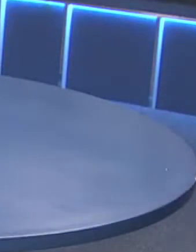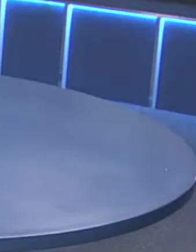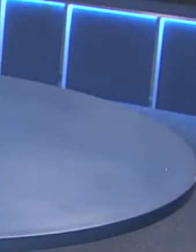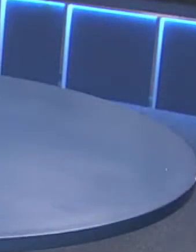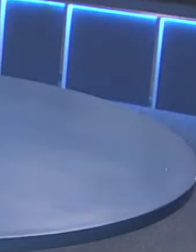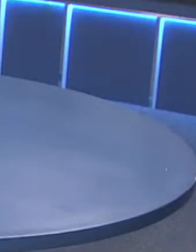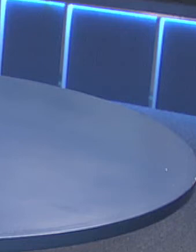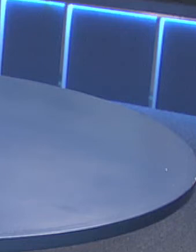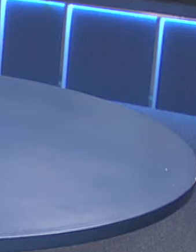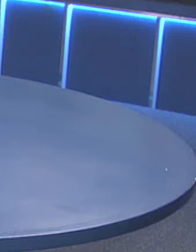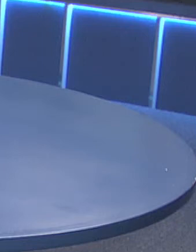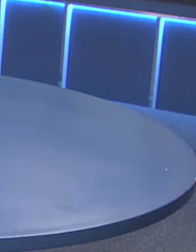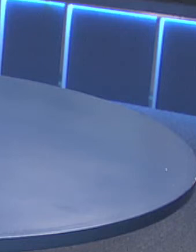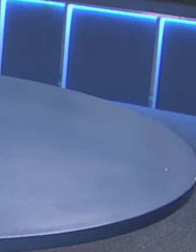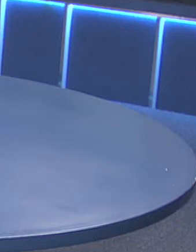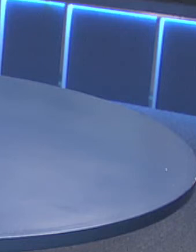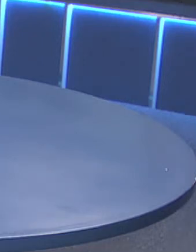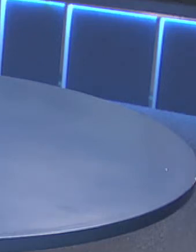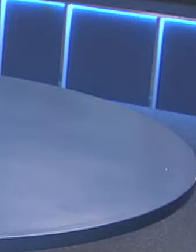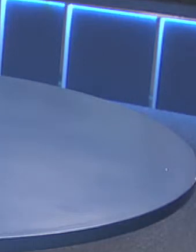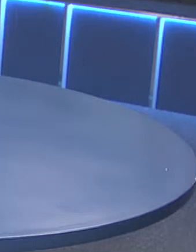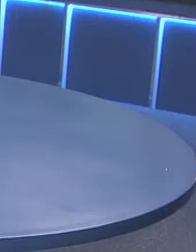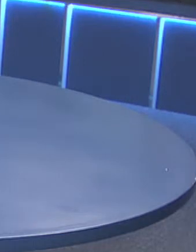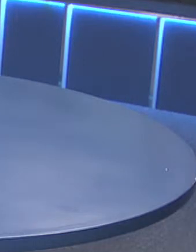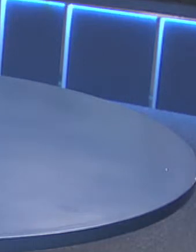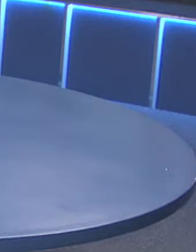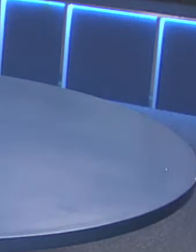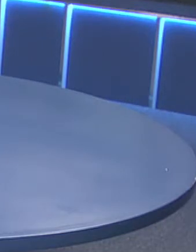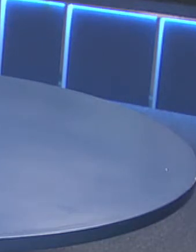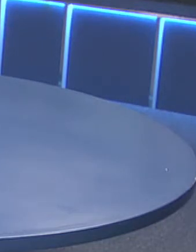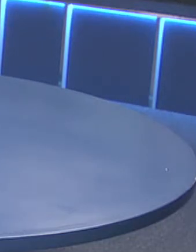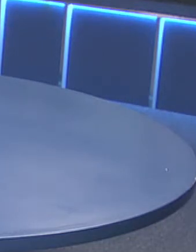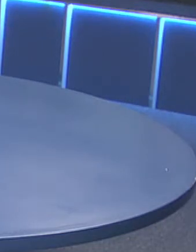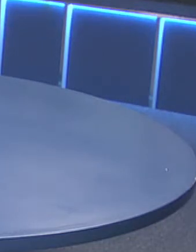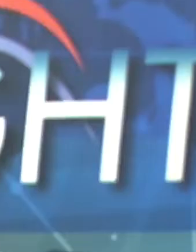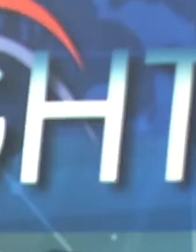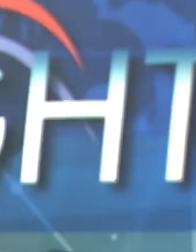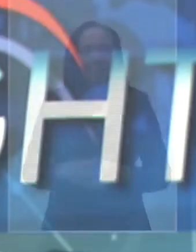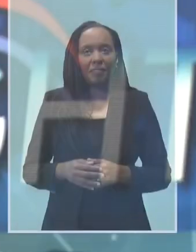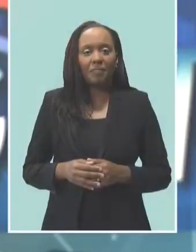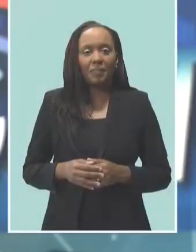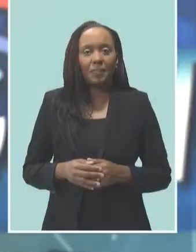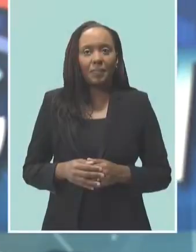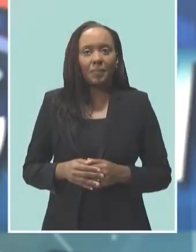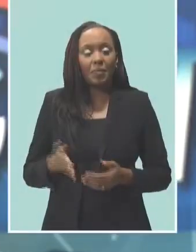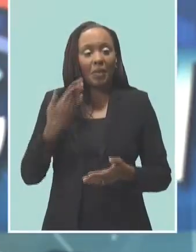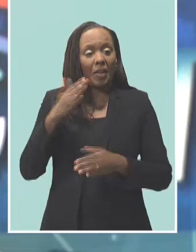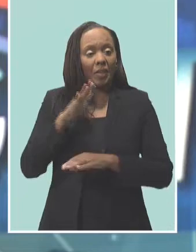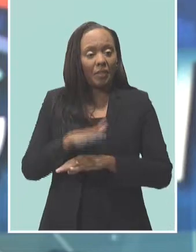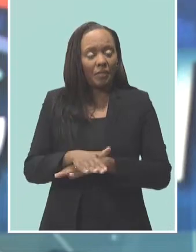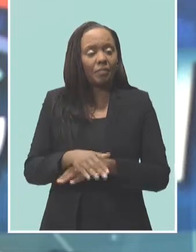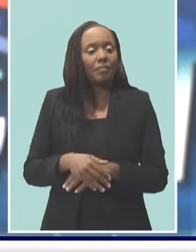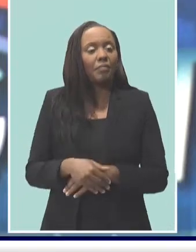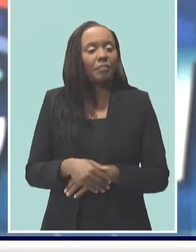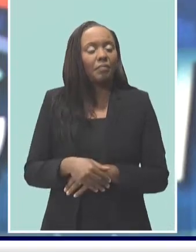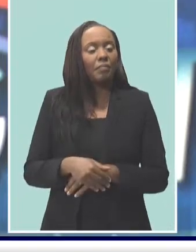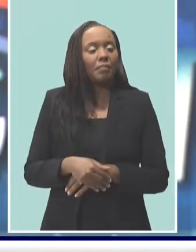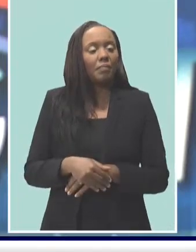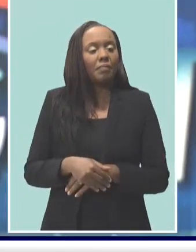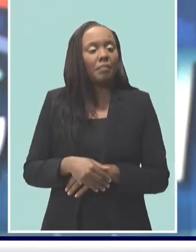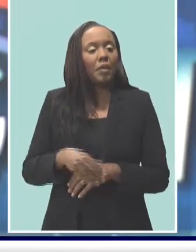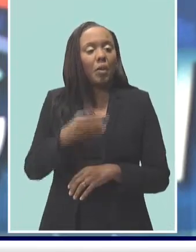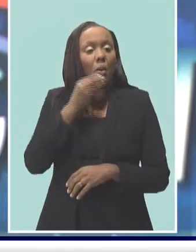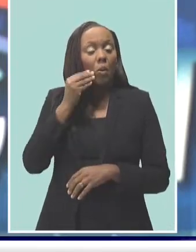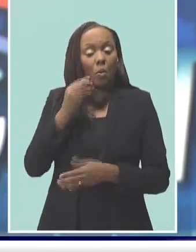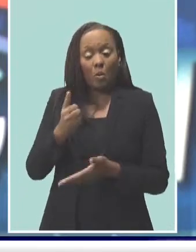Very good evening to you with this weekend edition of CBC Newsnight. I'm Ryan Broome and our top story. Home helpers and other field staff